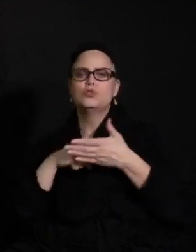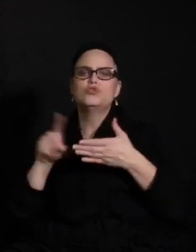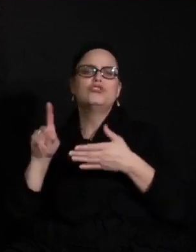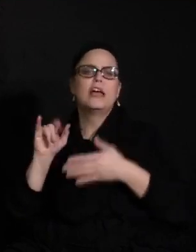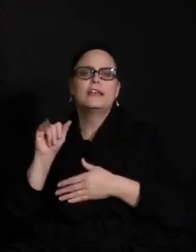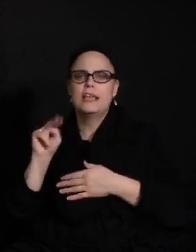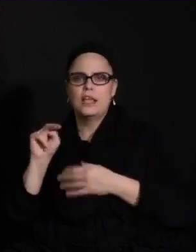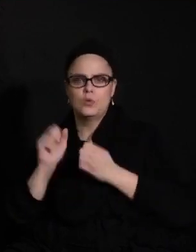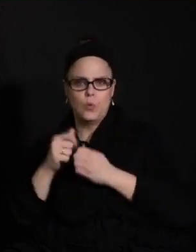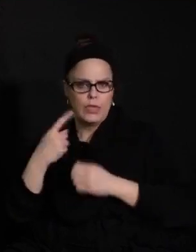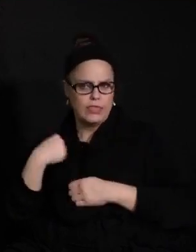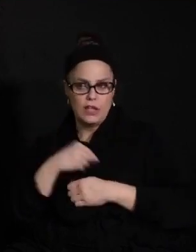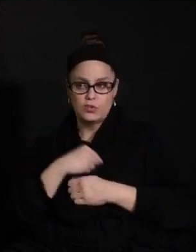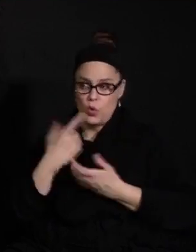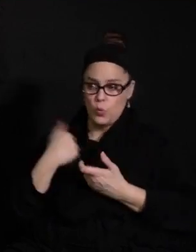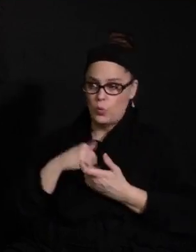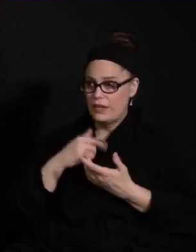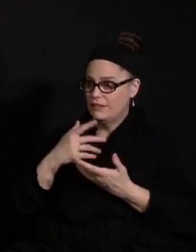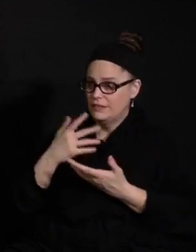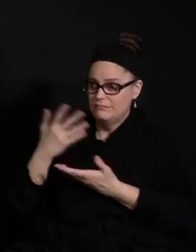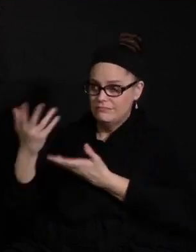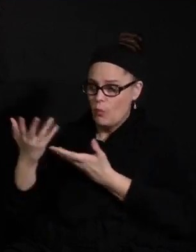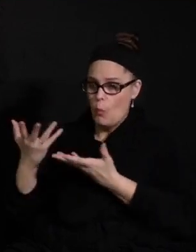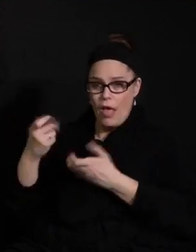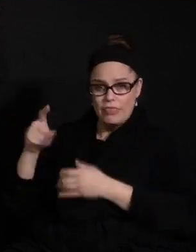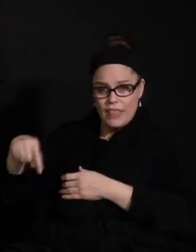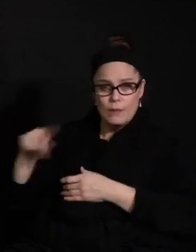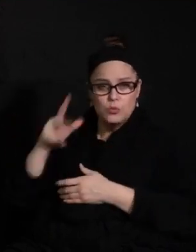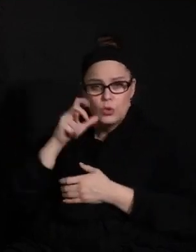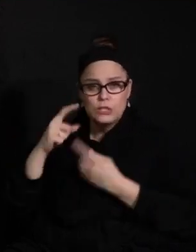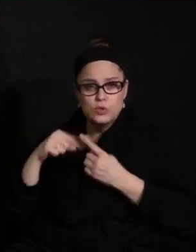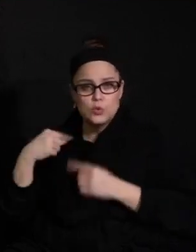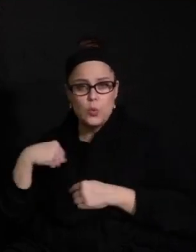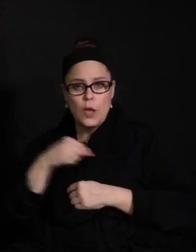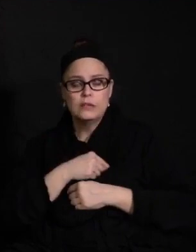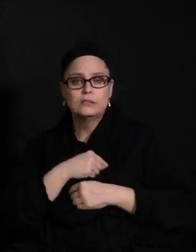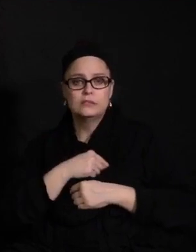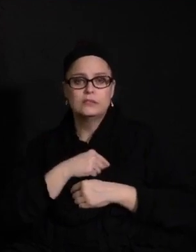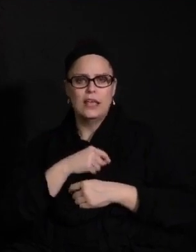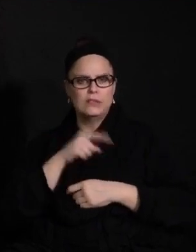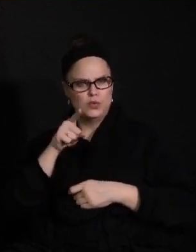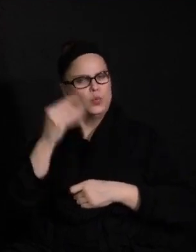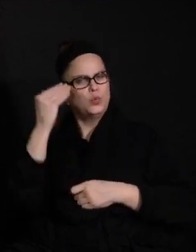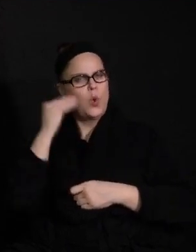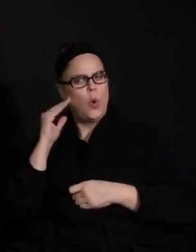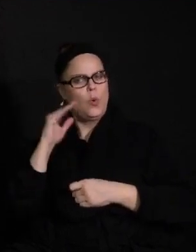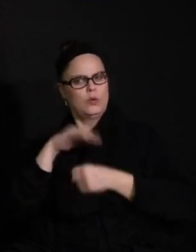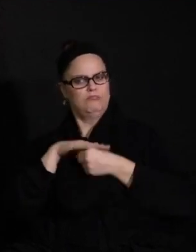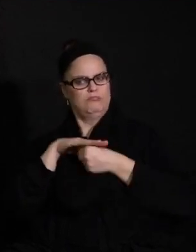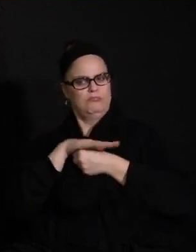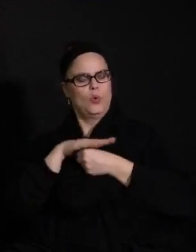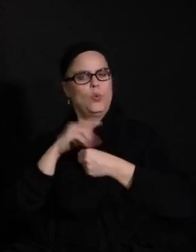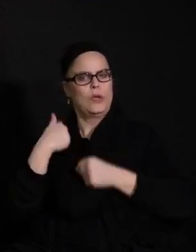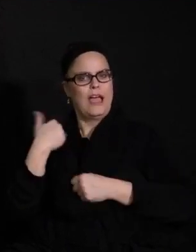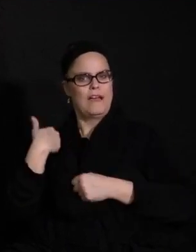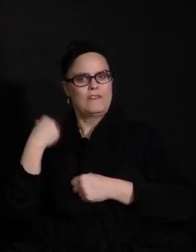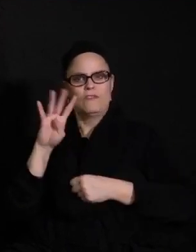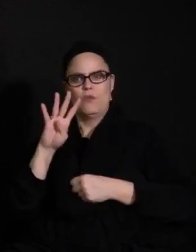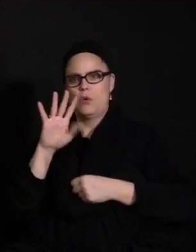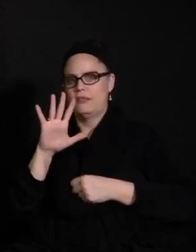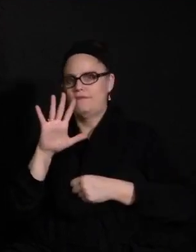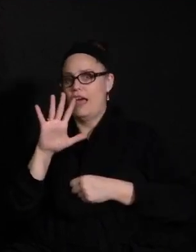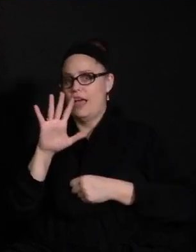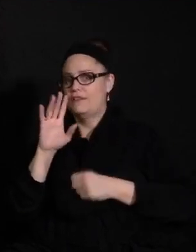or we want to go to them to just have them hear us out. And many times, as you know, in the Metro, we're fortunate. We have 45 districts